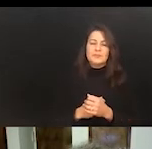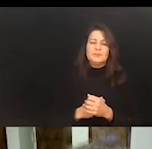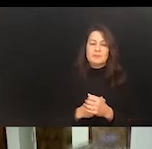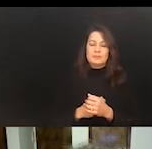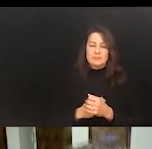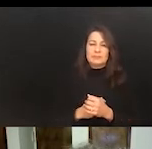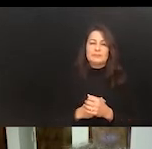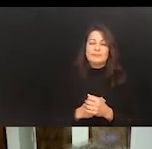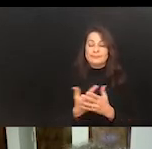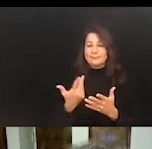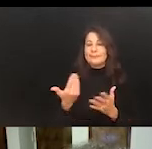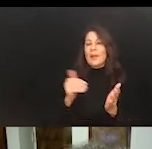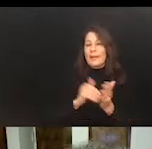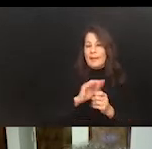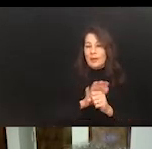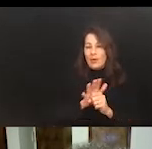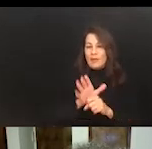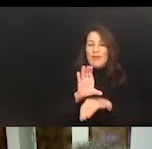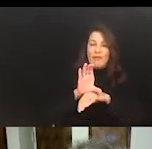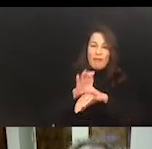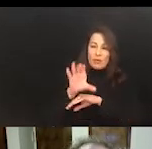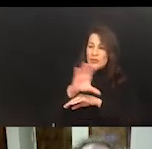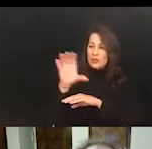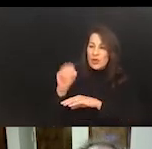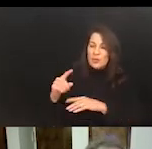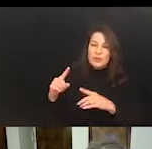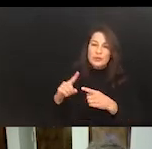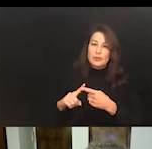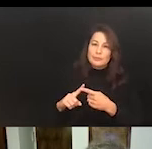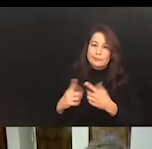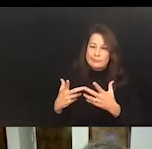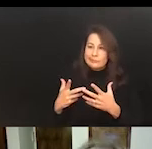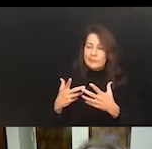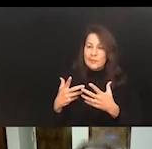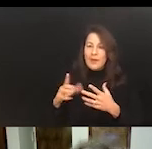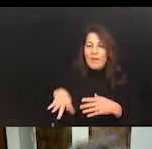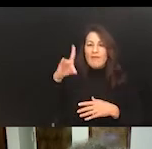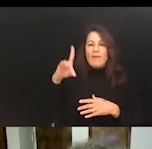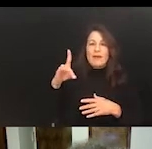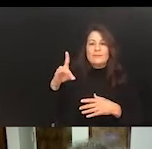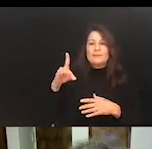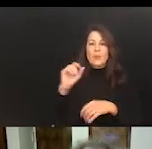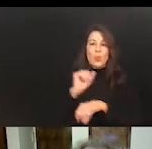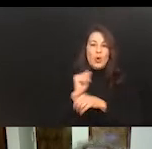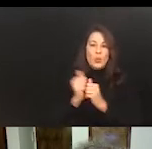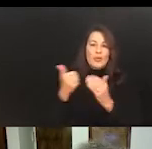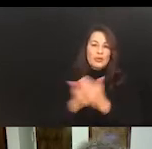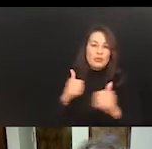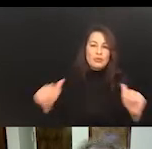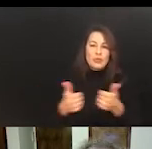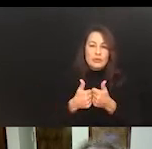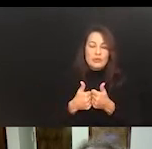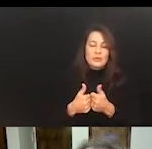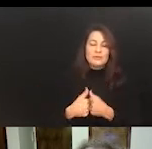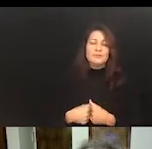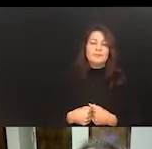has forced corporate culture to wrestle with new challenges. And I sort of explained some of those challenges, but I, again,